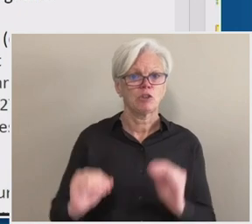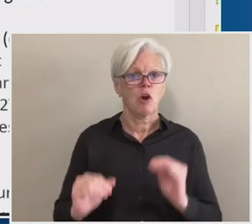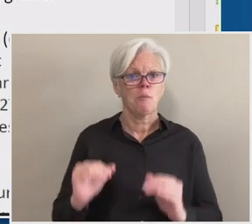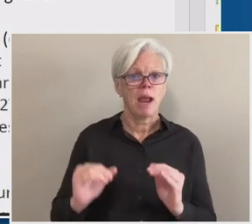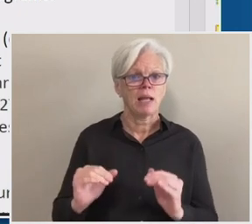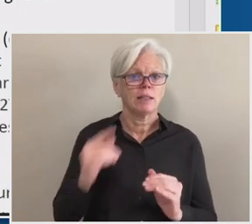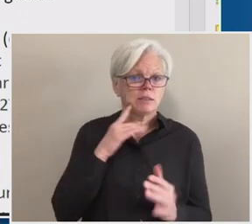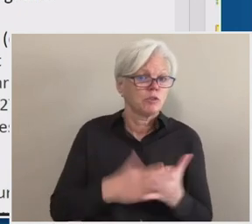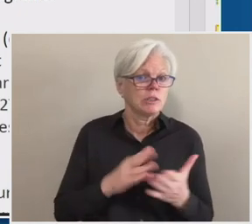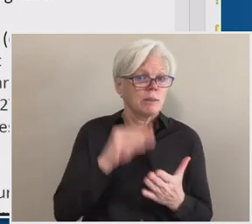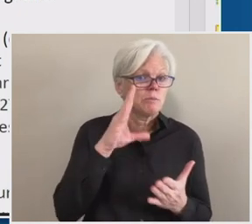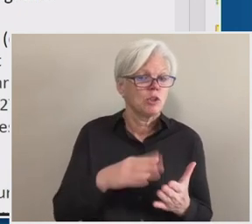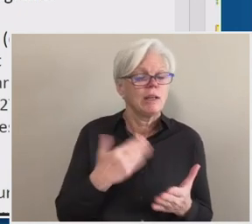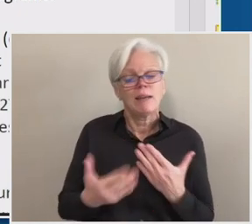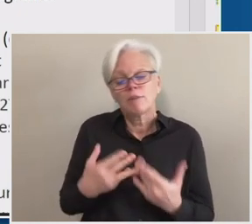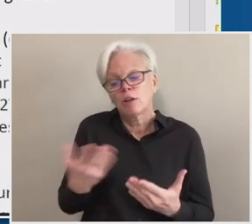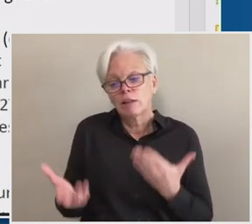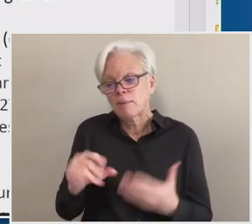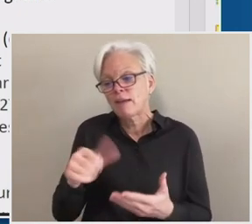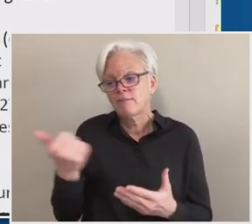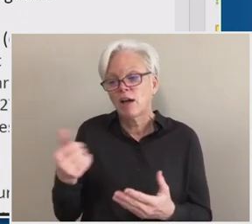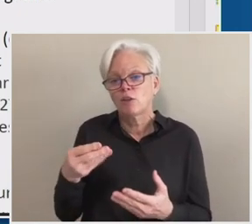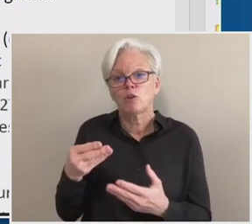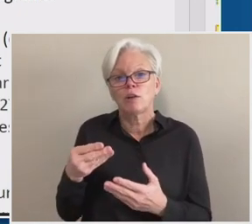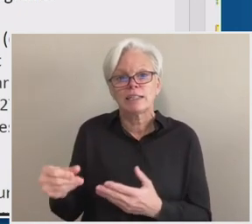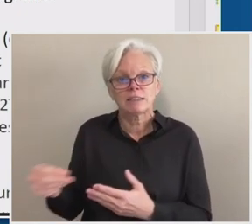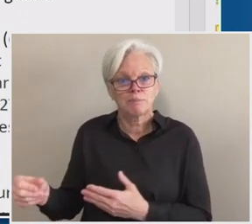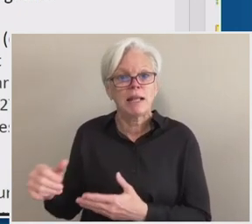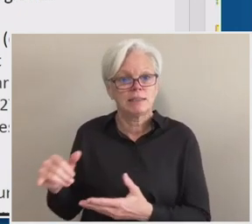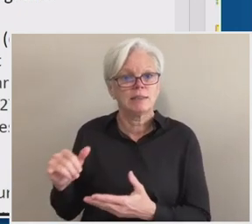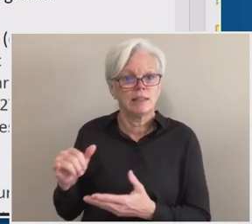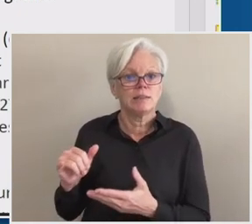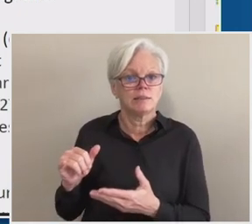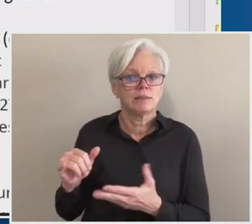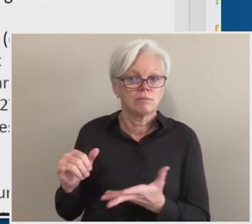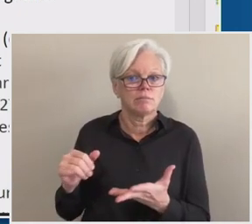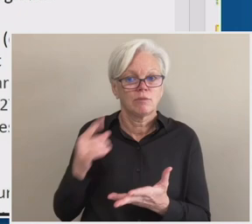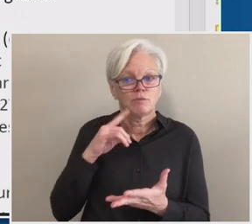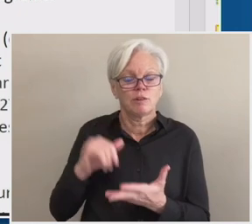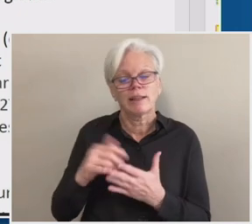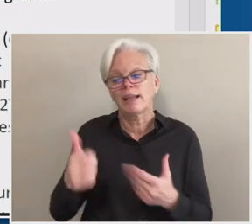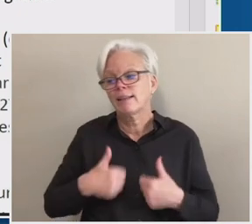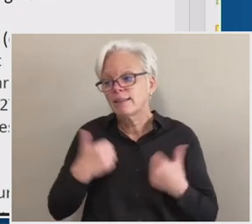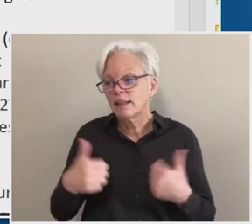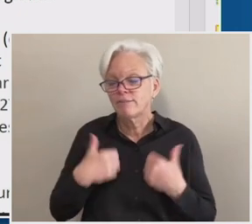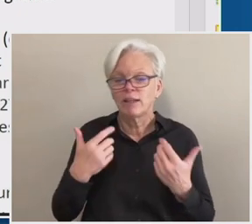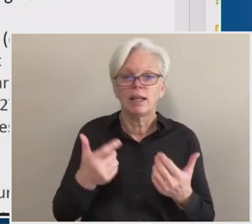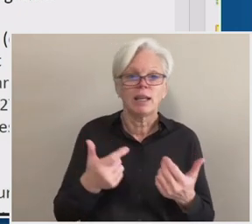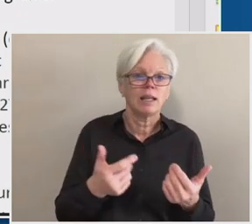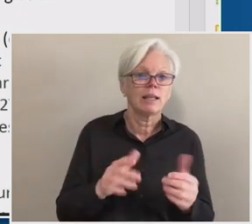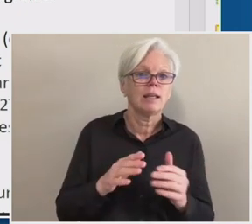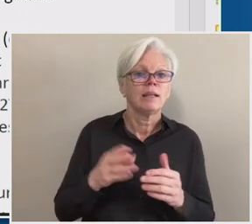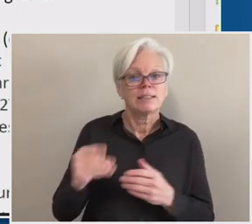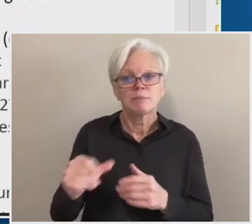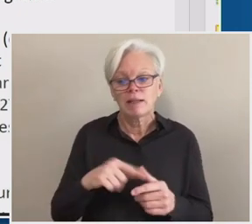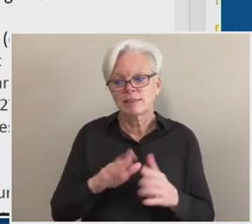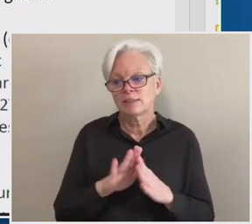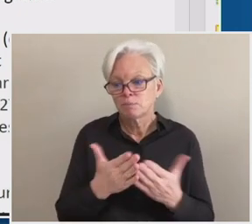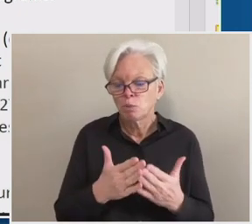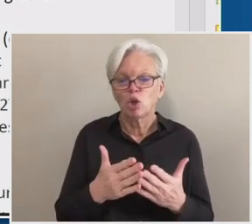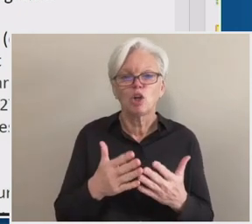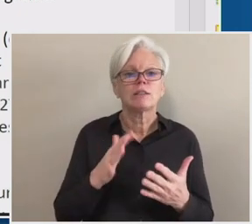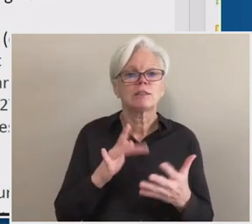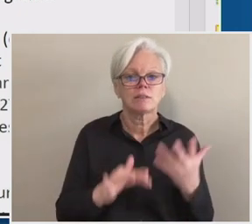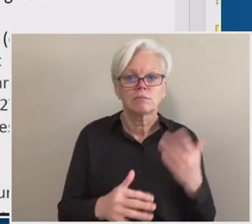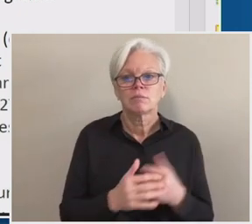Although they may have other expenses that they have accrued for the period, such as living expenses and books that the schools generally don't also